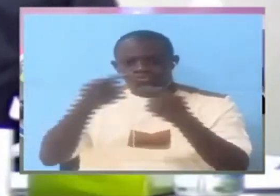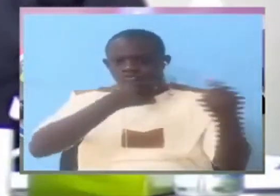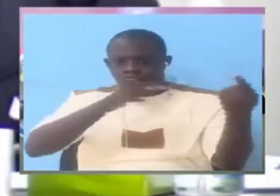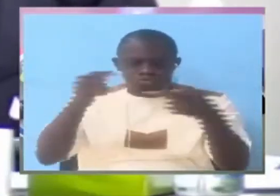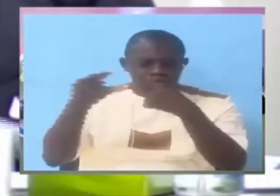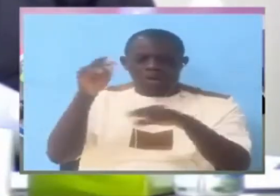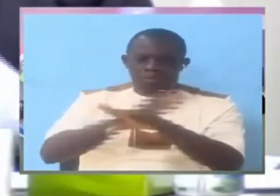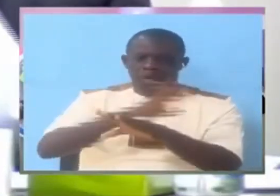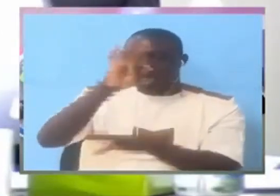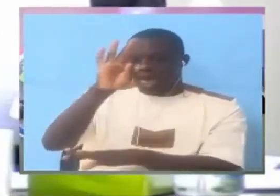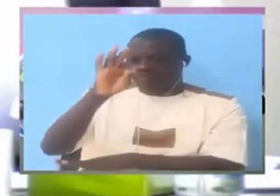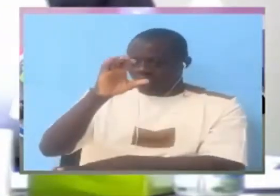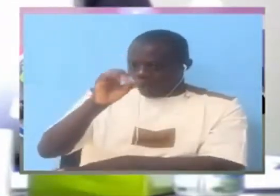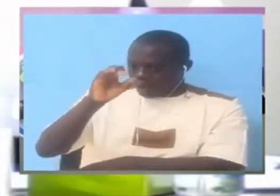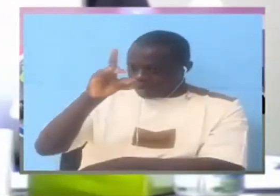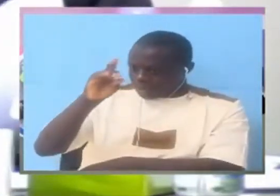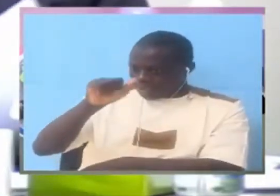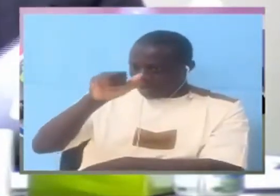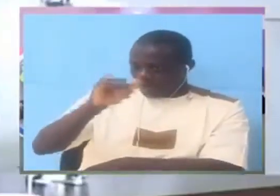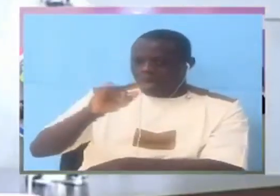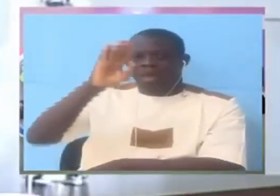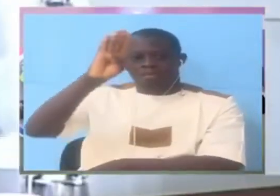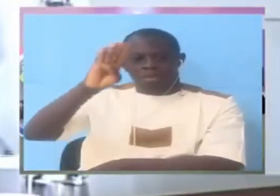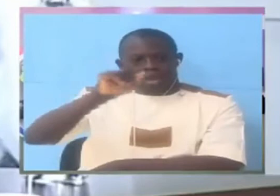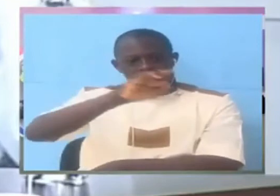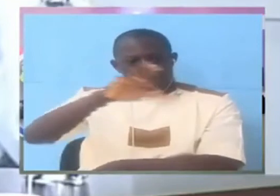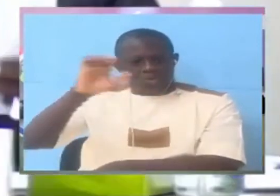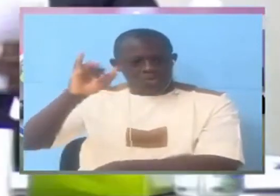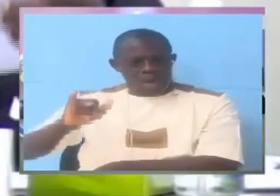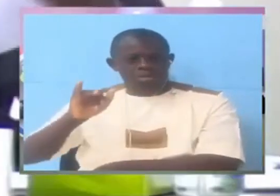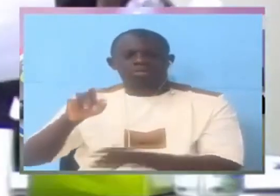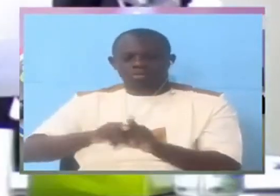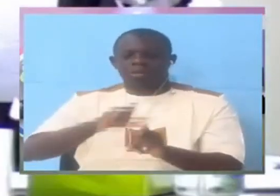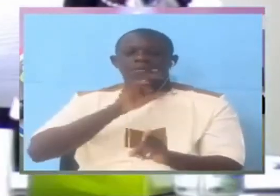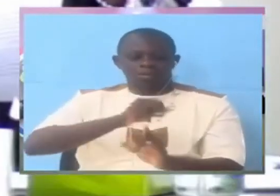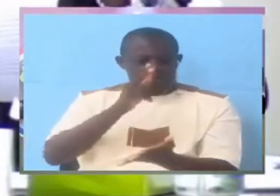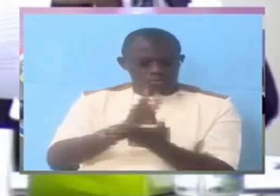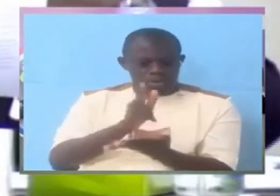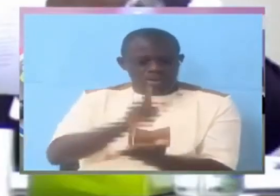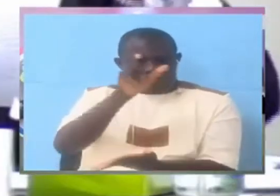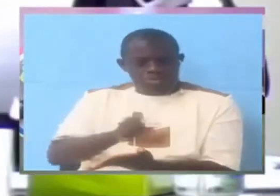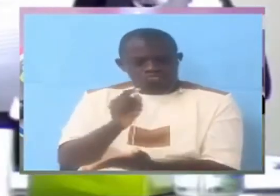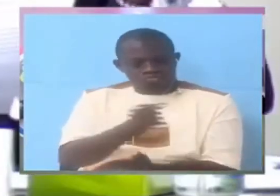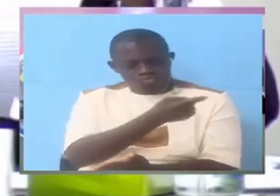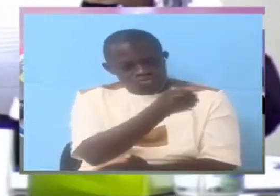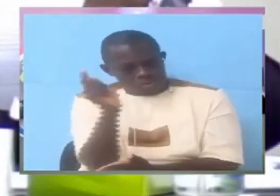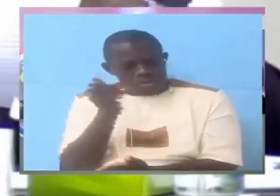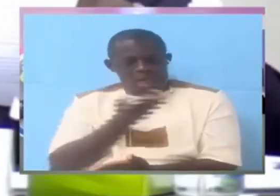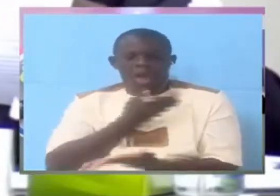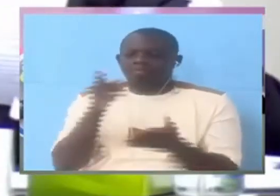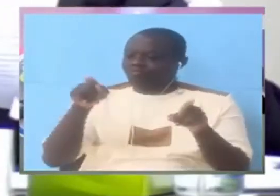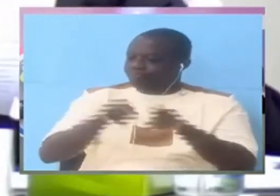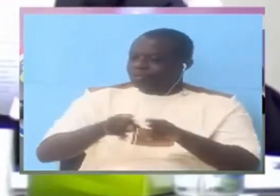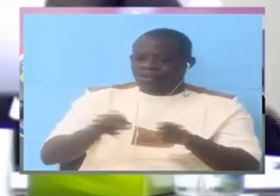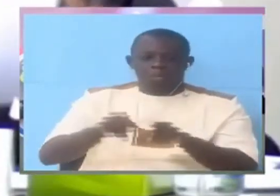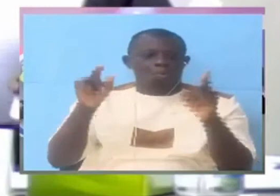argument. We have different categories. Mr. Witness, you have the same template. You are singing from the